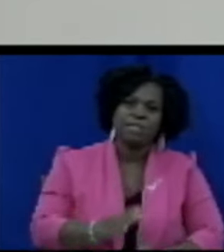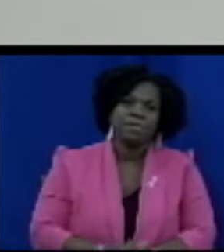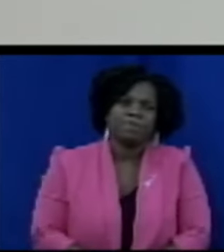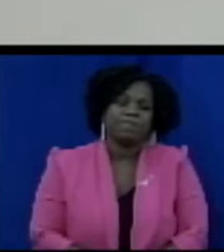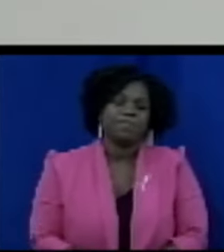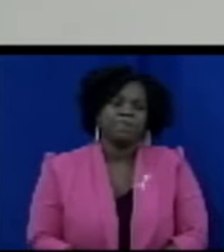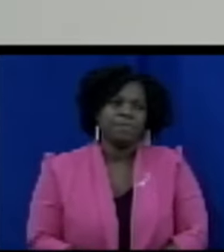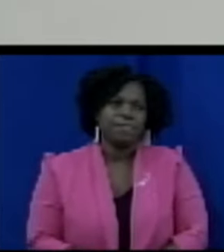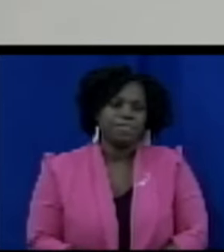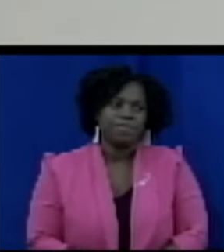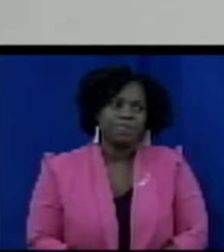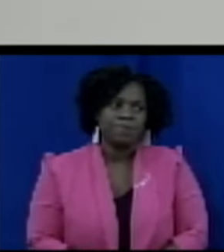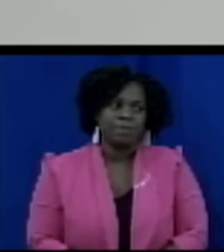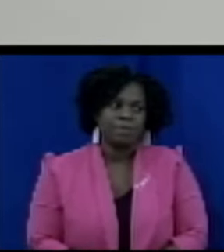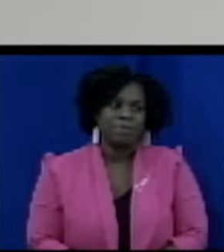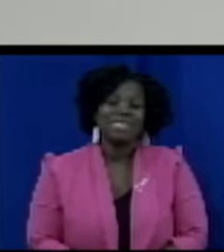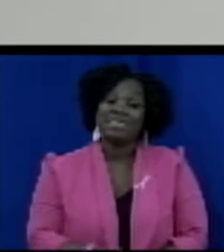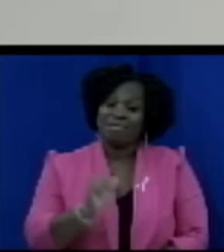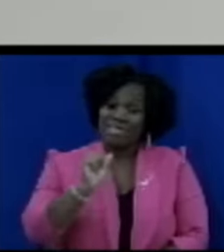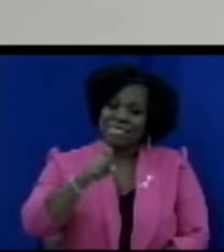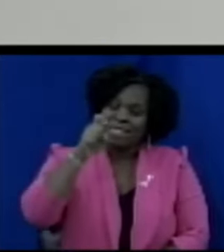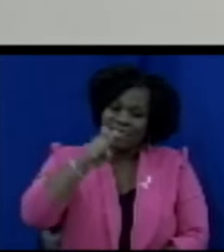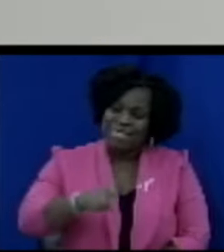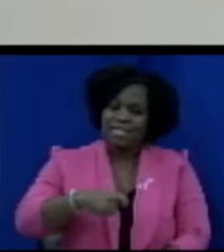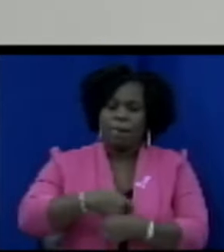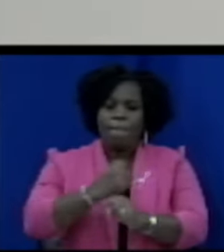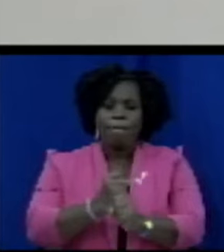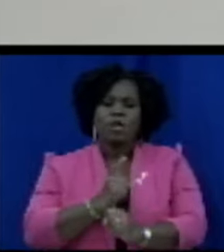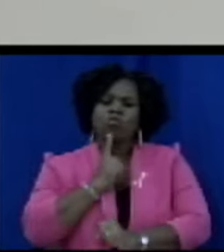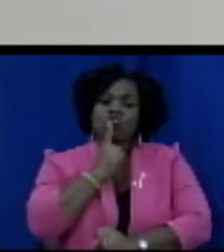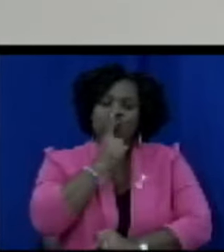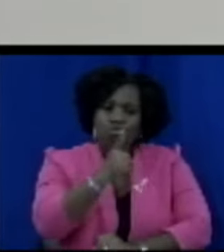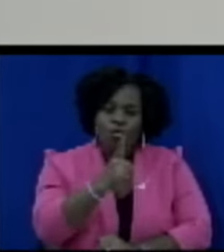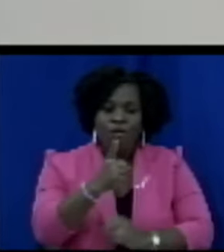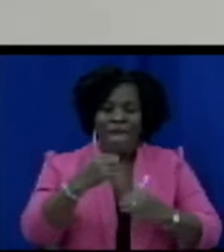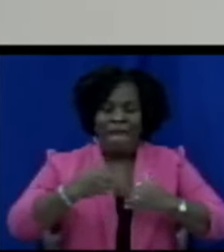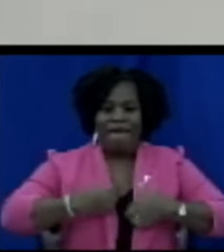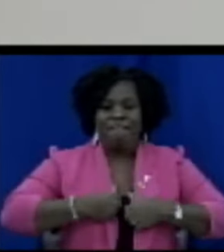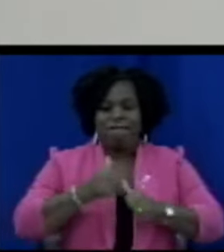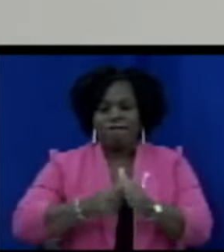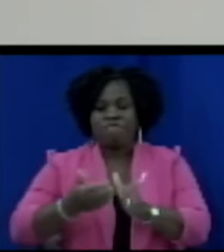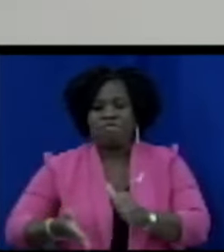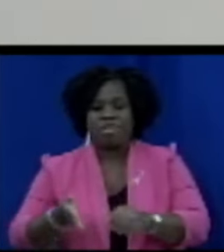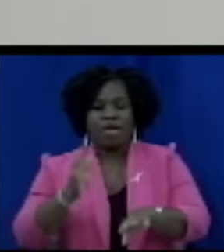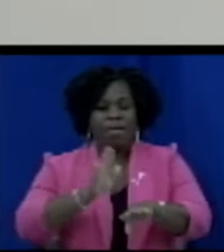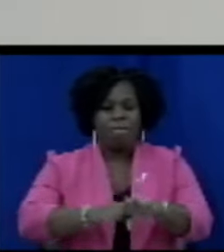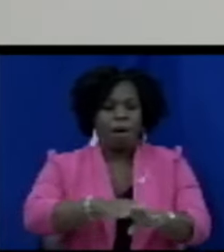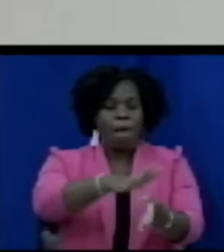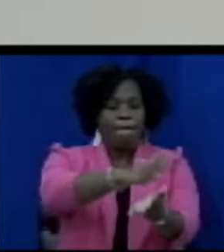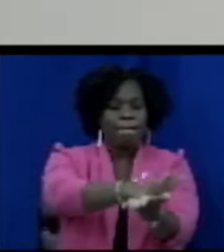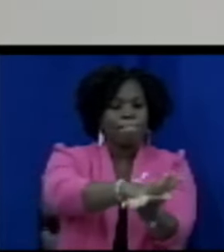that there is that paper trail and so after the complaint would have been made and